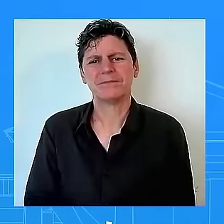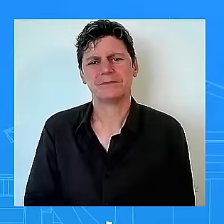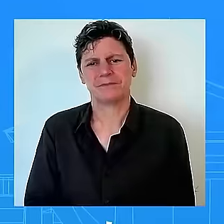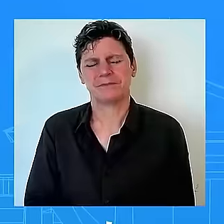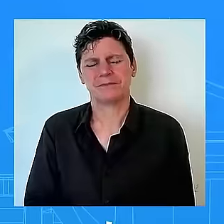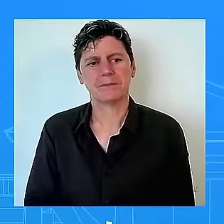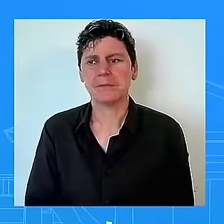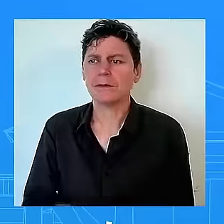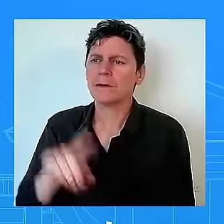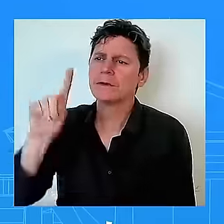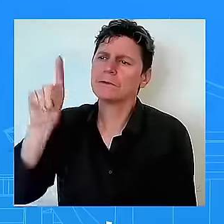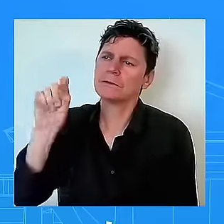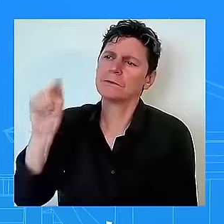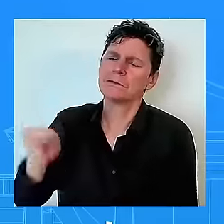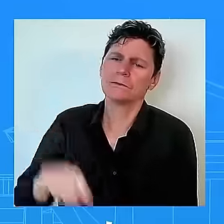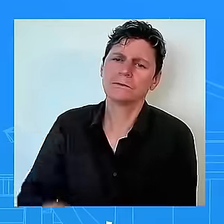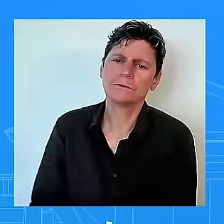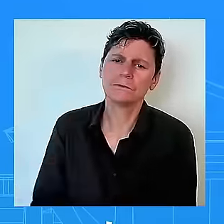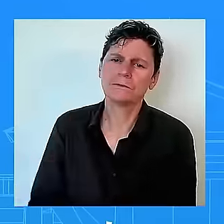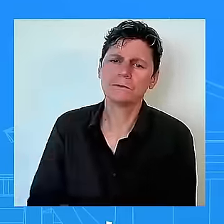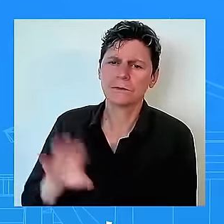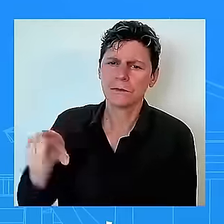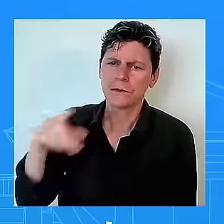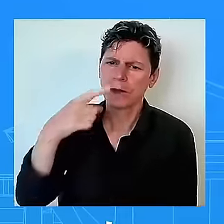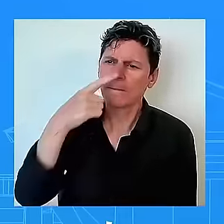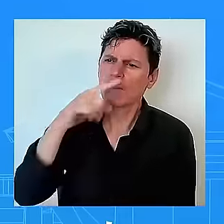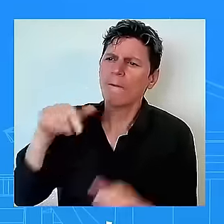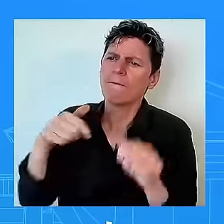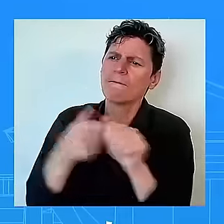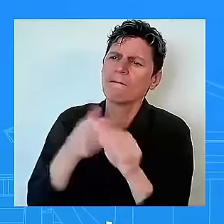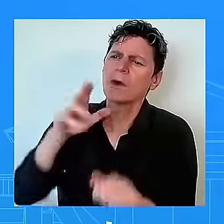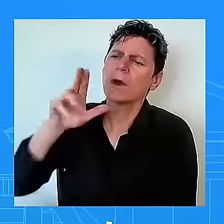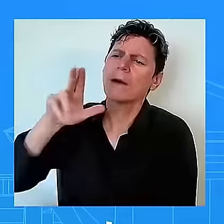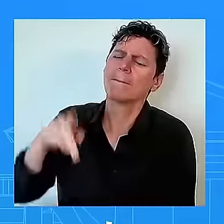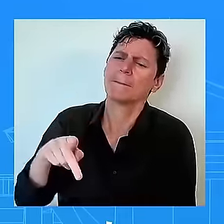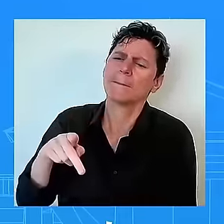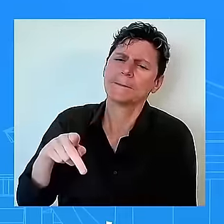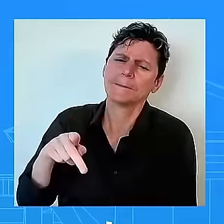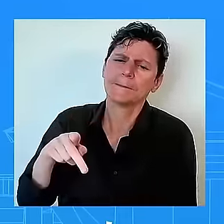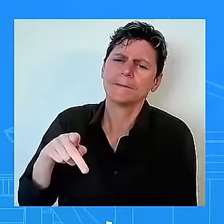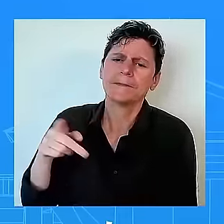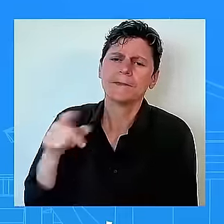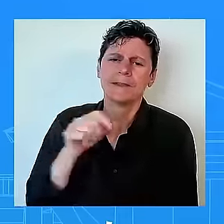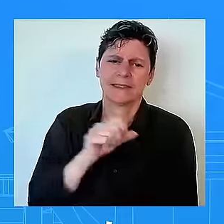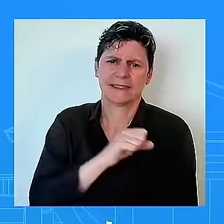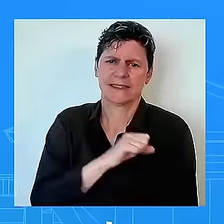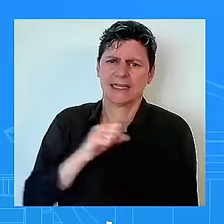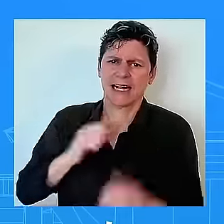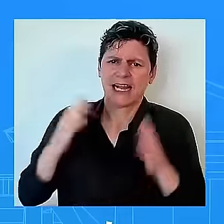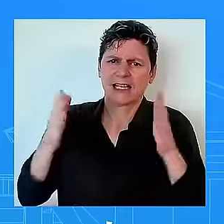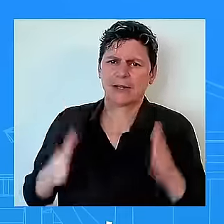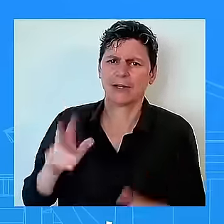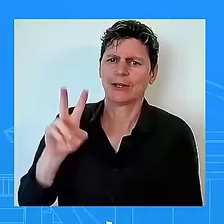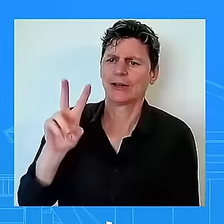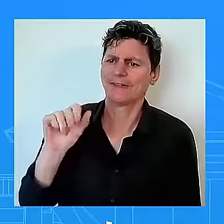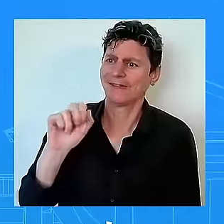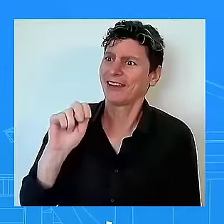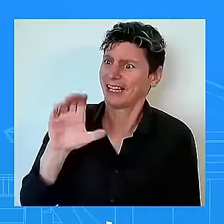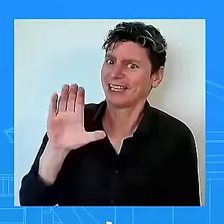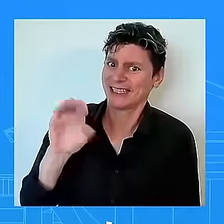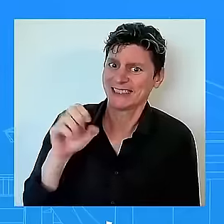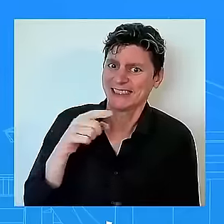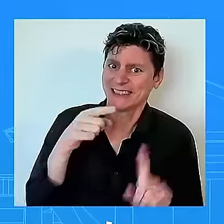because uh senator vance appeared to call out specifically one of the phrases that you used earlier which was threat to democracy